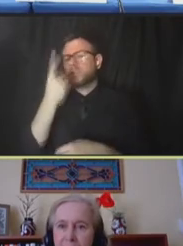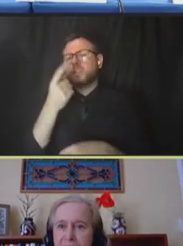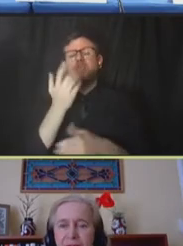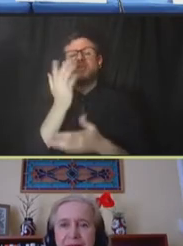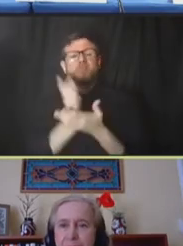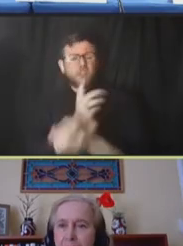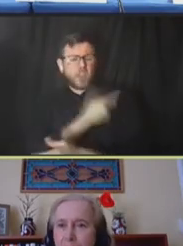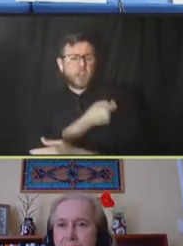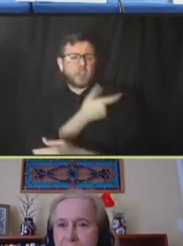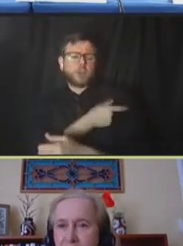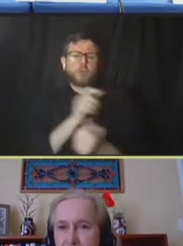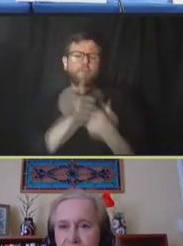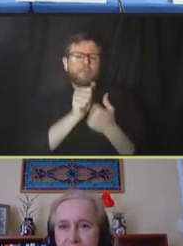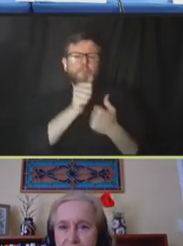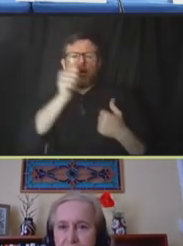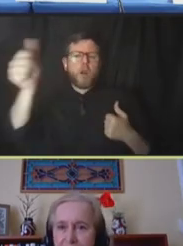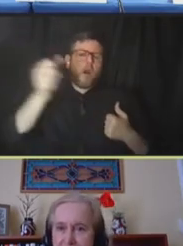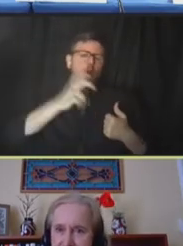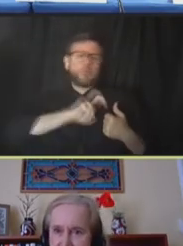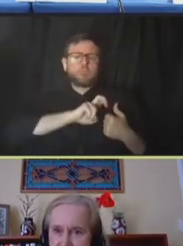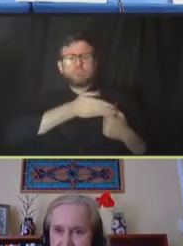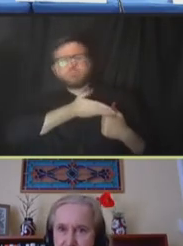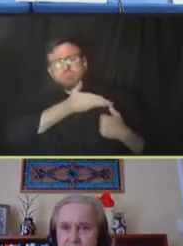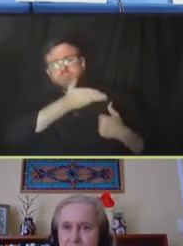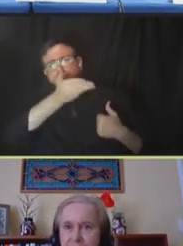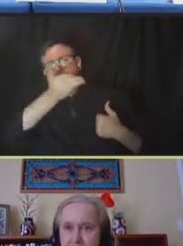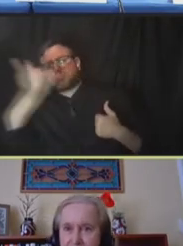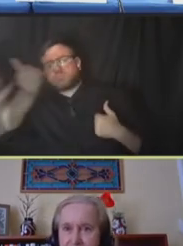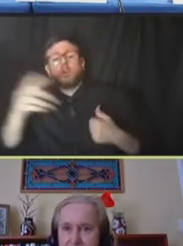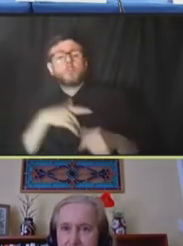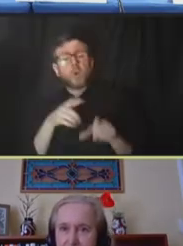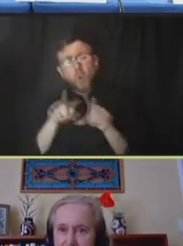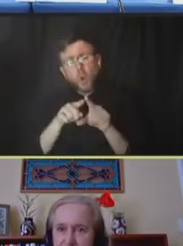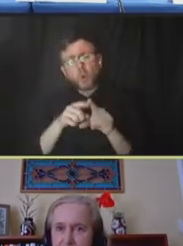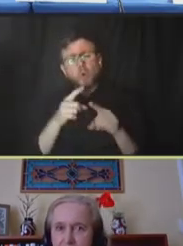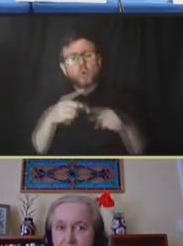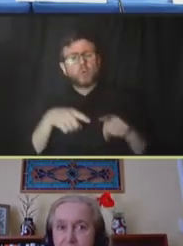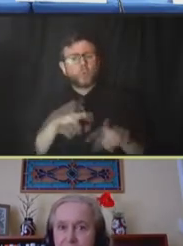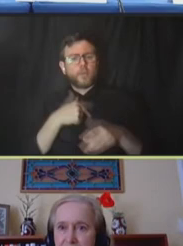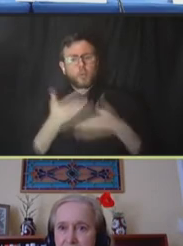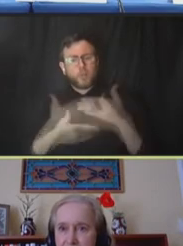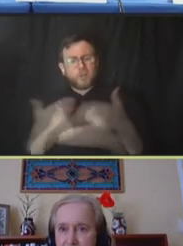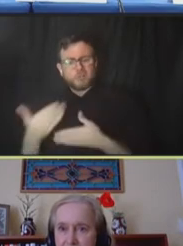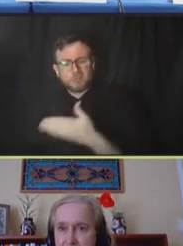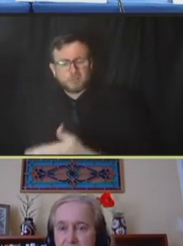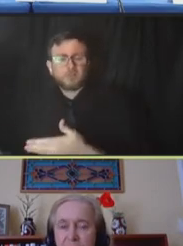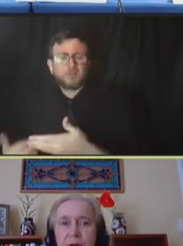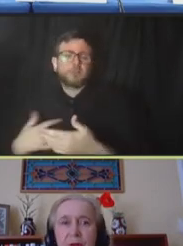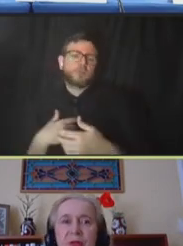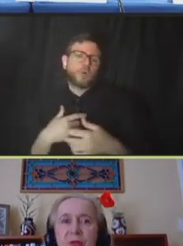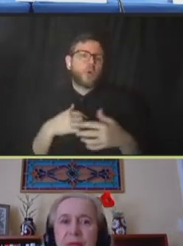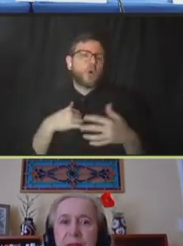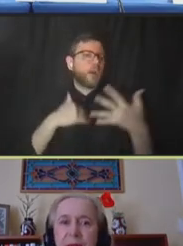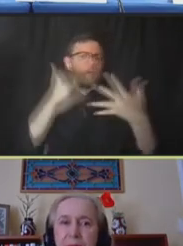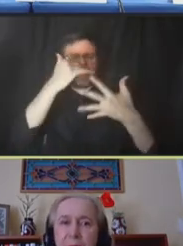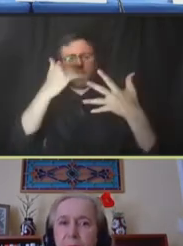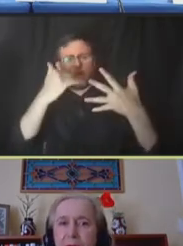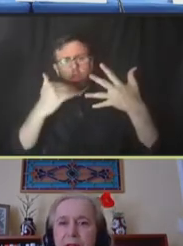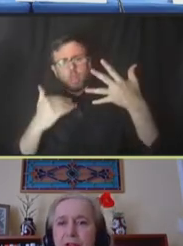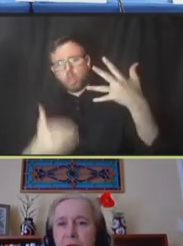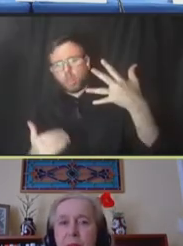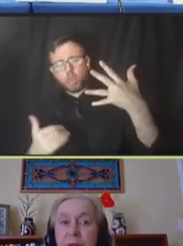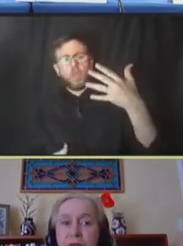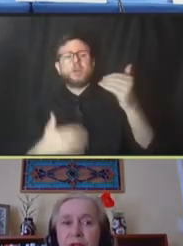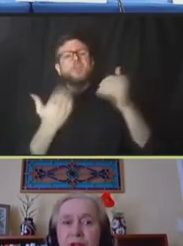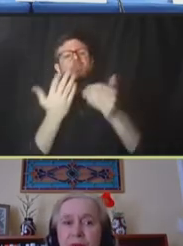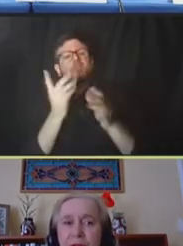The different components also in the processing steps, there were many, many miles between the different kinds of steps. So, it's really, really important